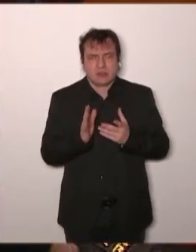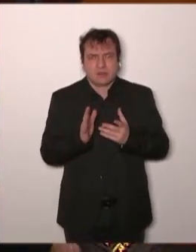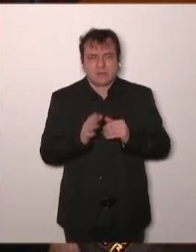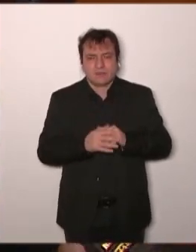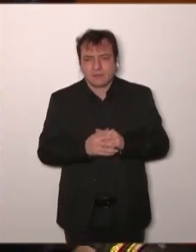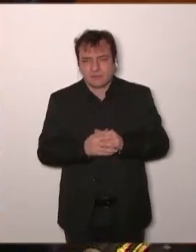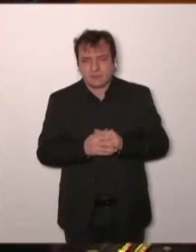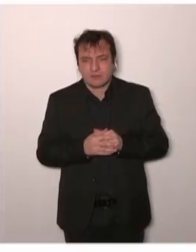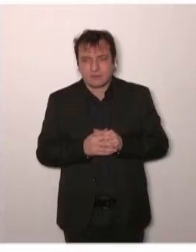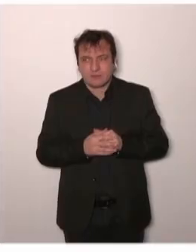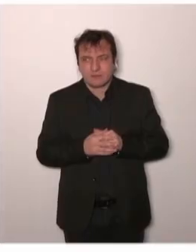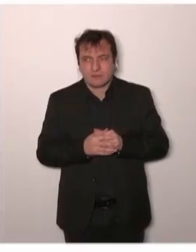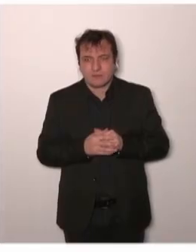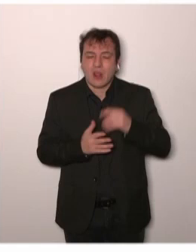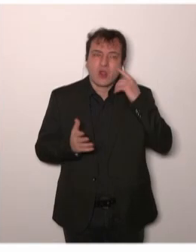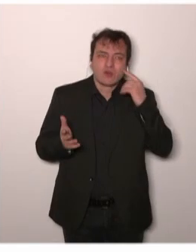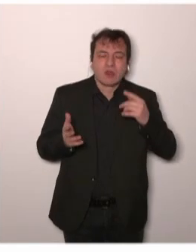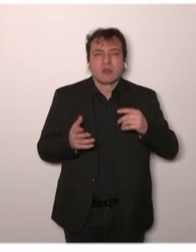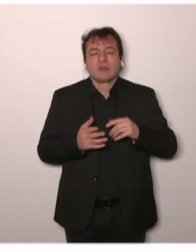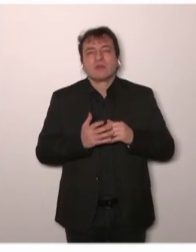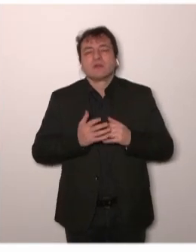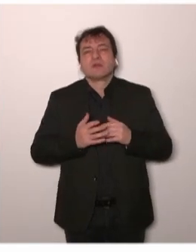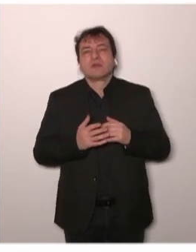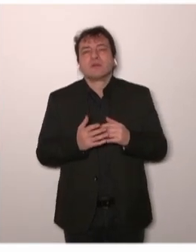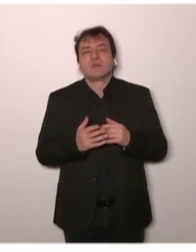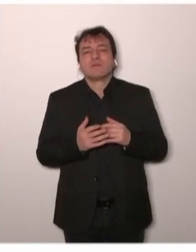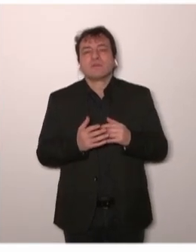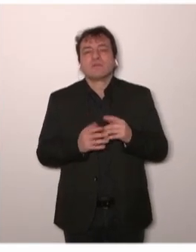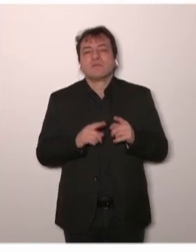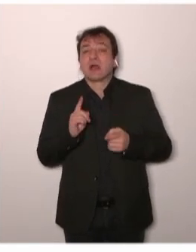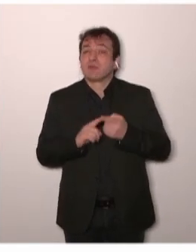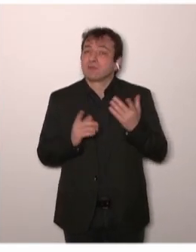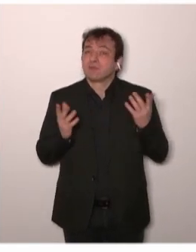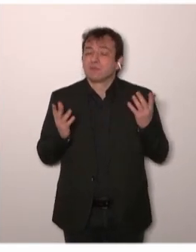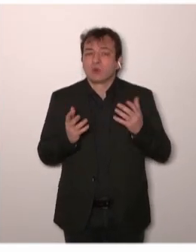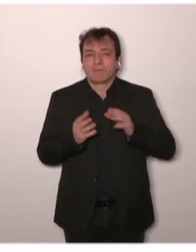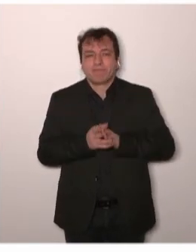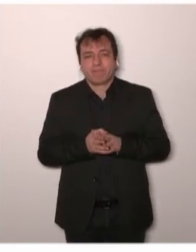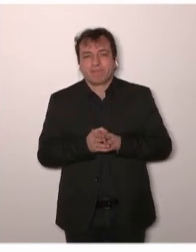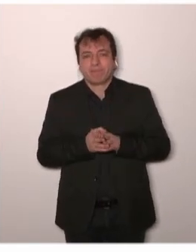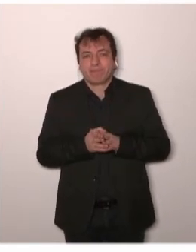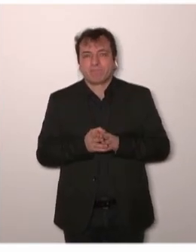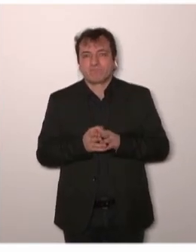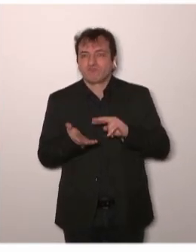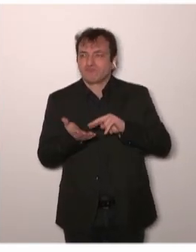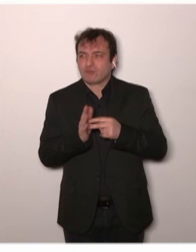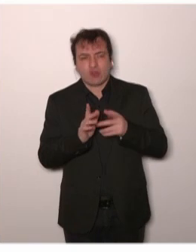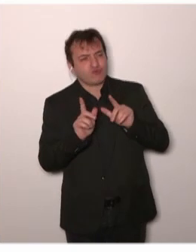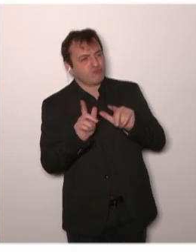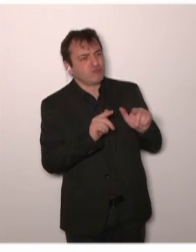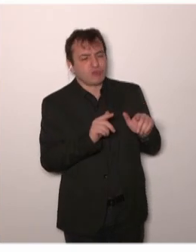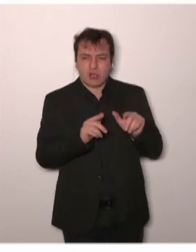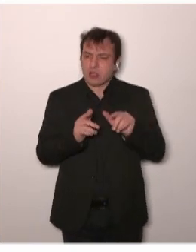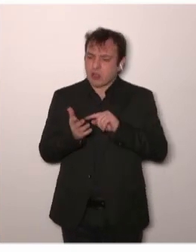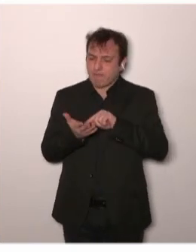to state is that when technologies, when drugs are here, and of course we must give rapid access to innovation, there